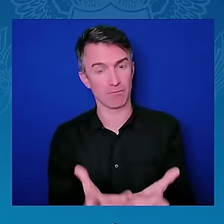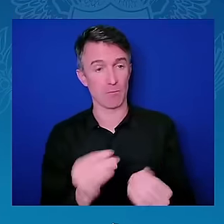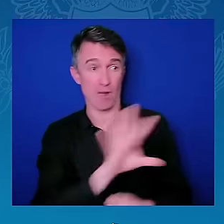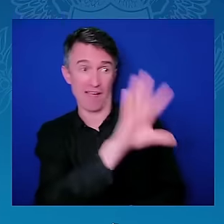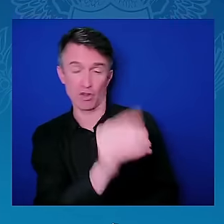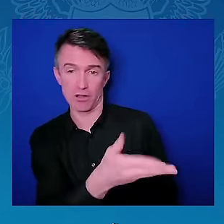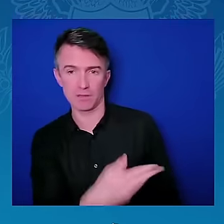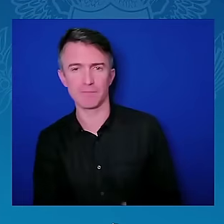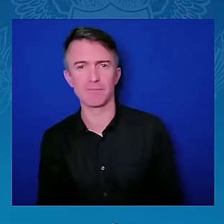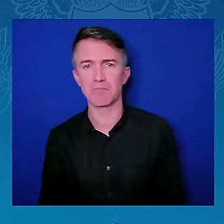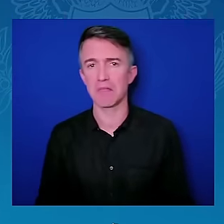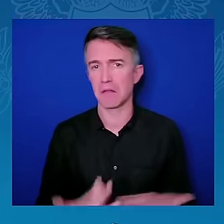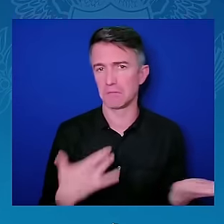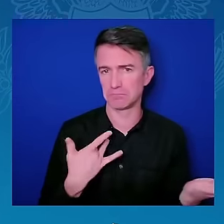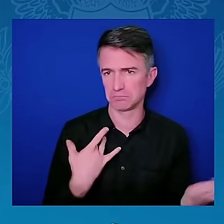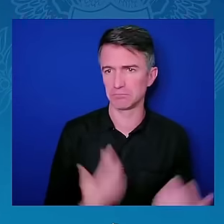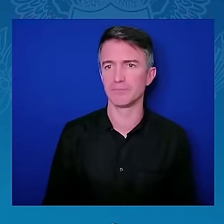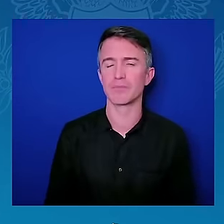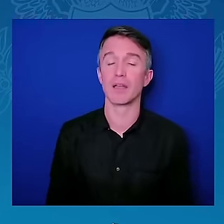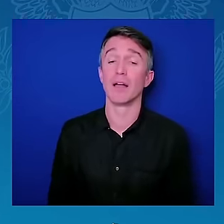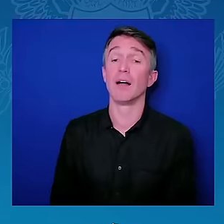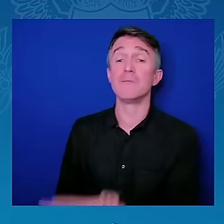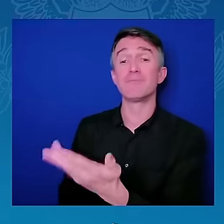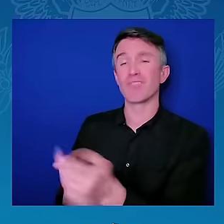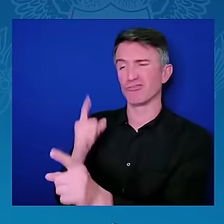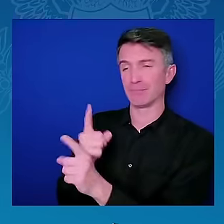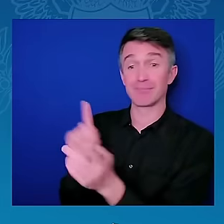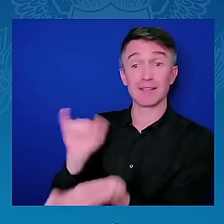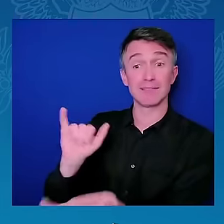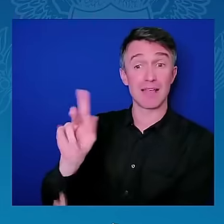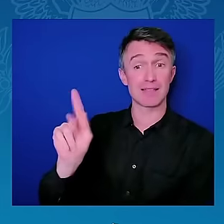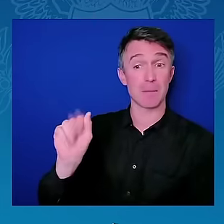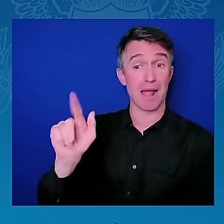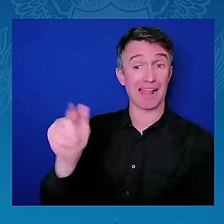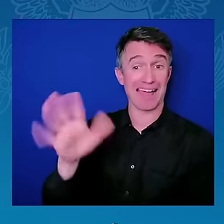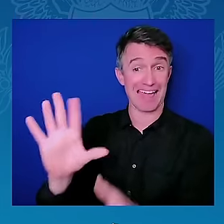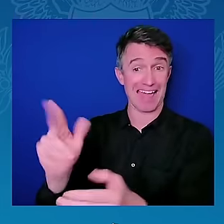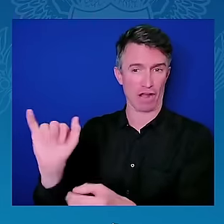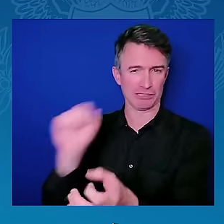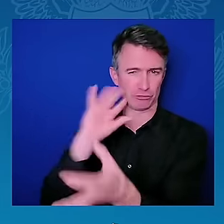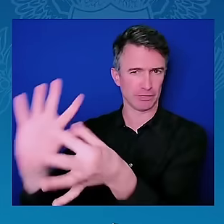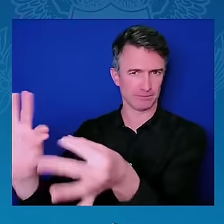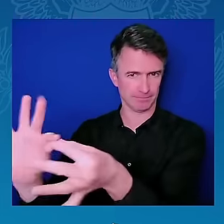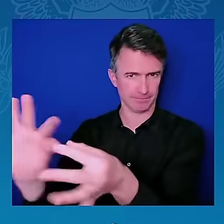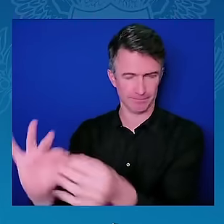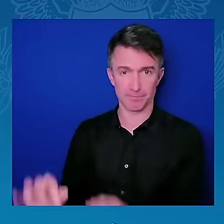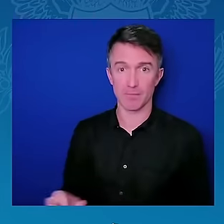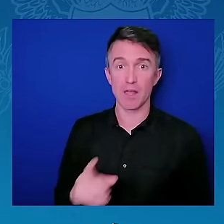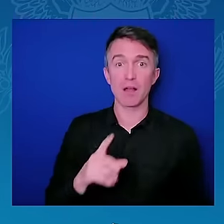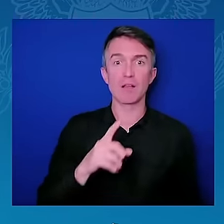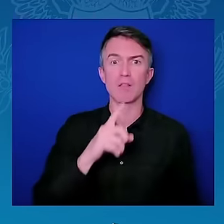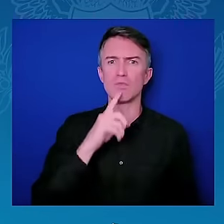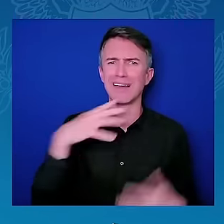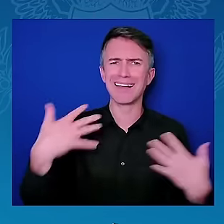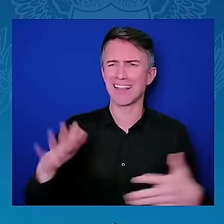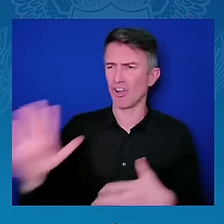relationship. We need to recalibrate, you know, our engagement.